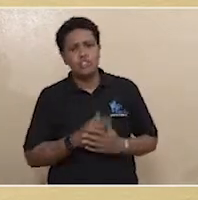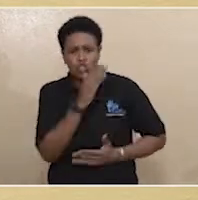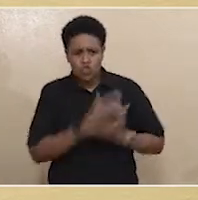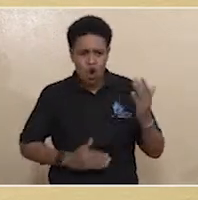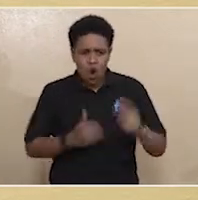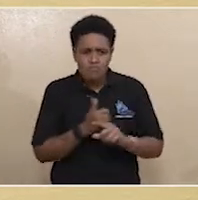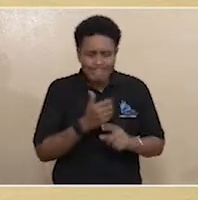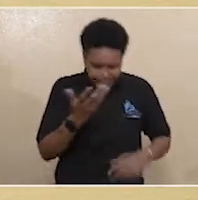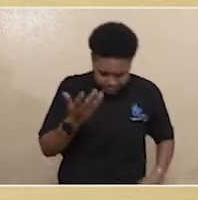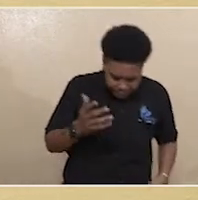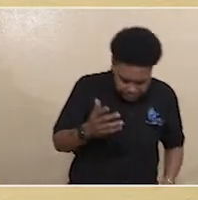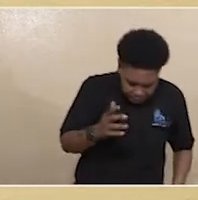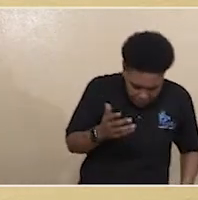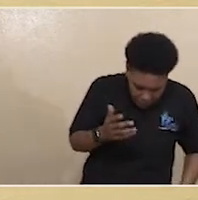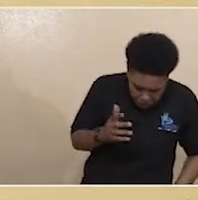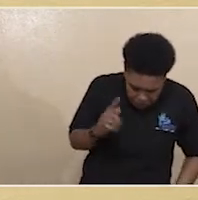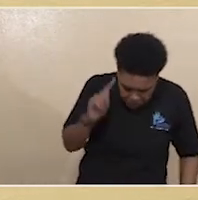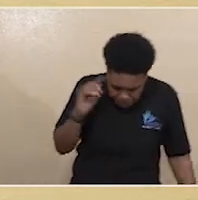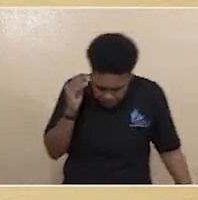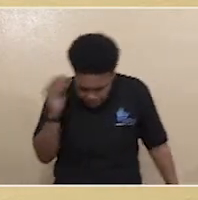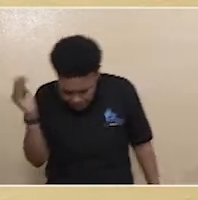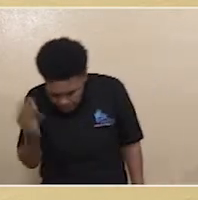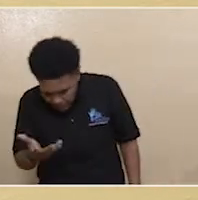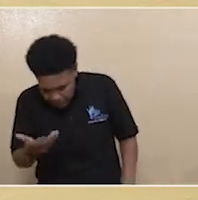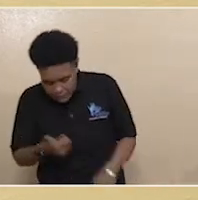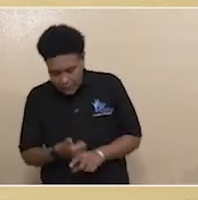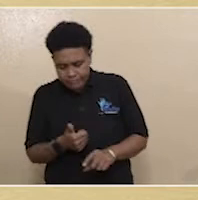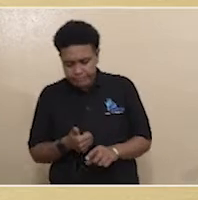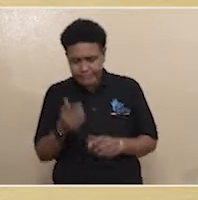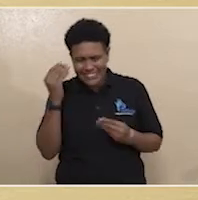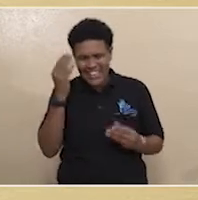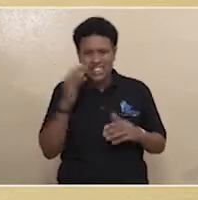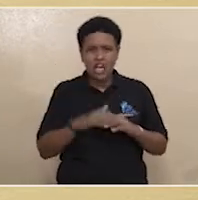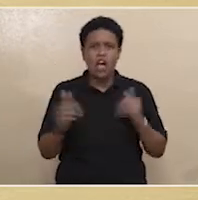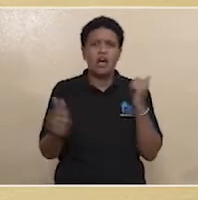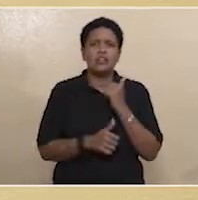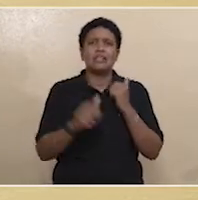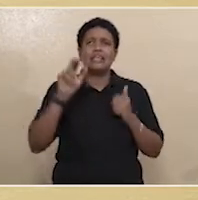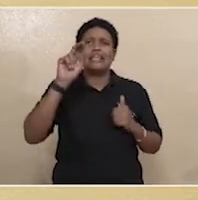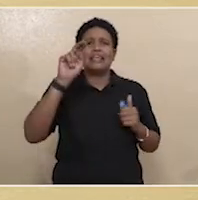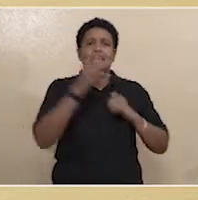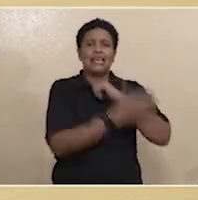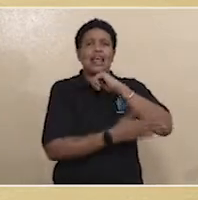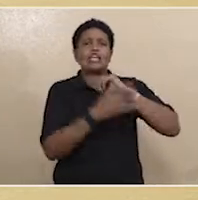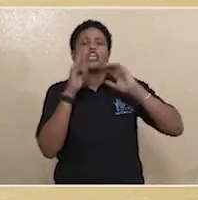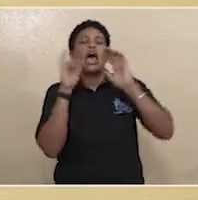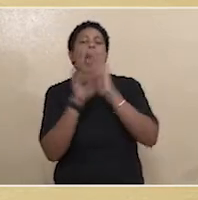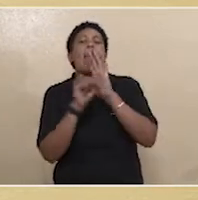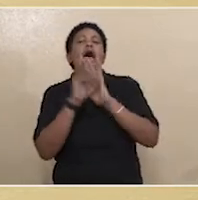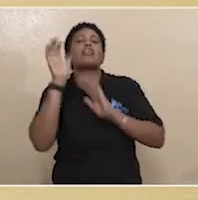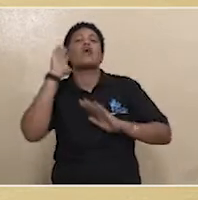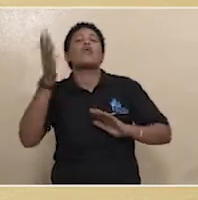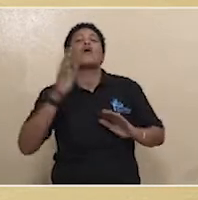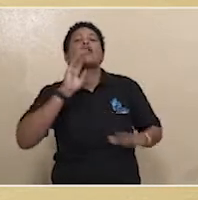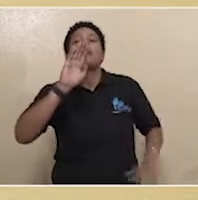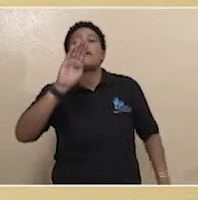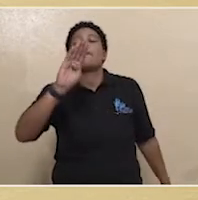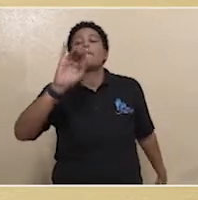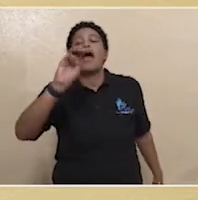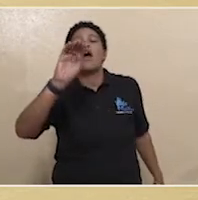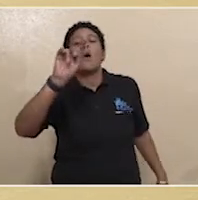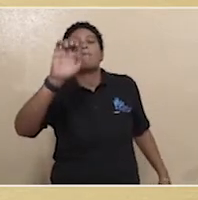the the the databases under on the national identification will be biometric